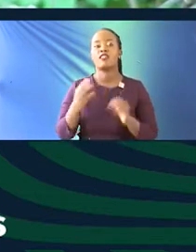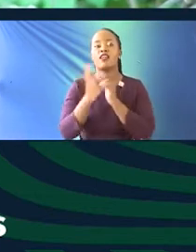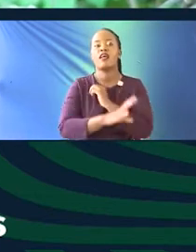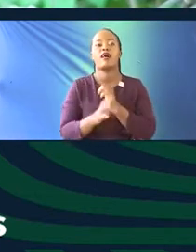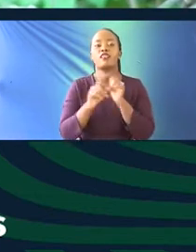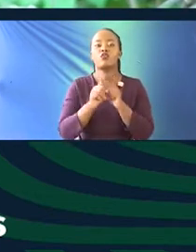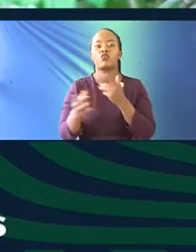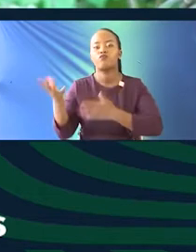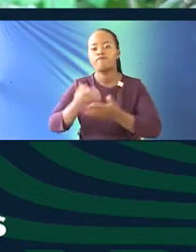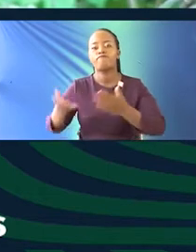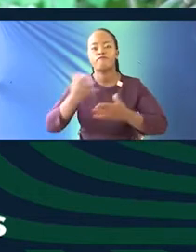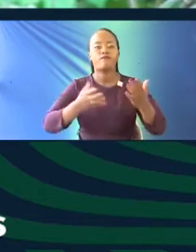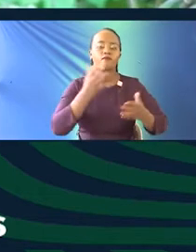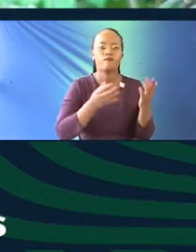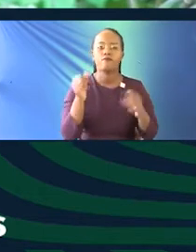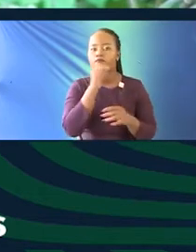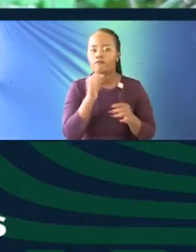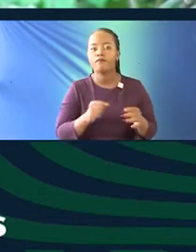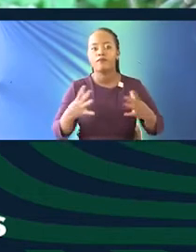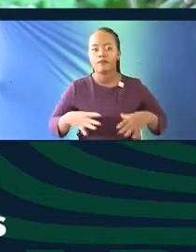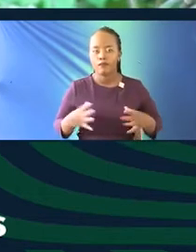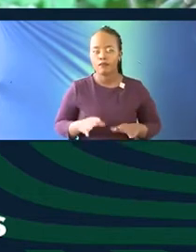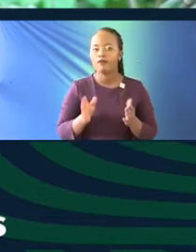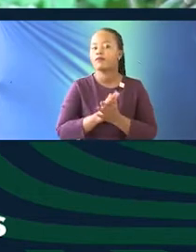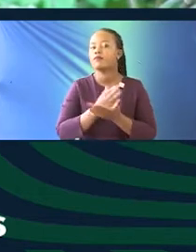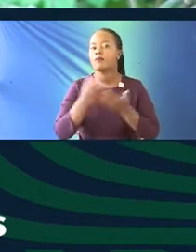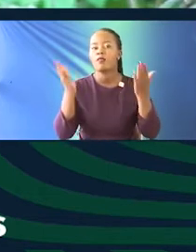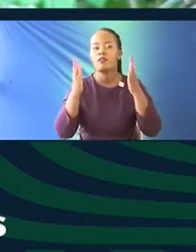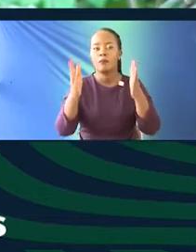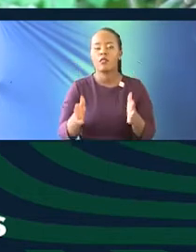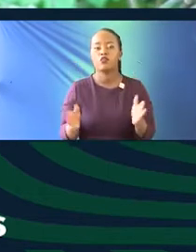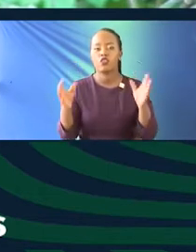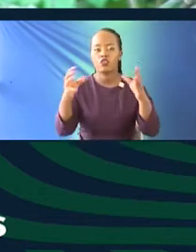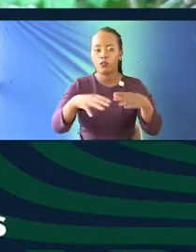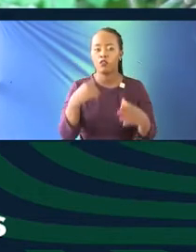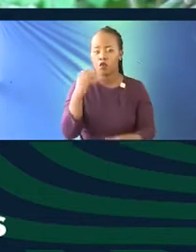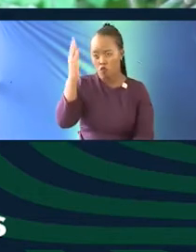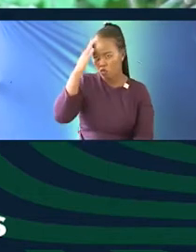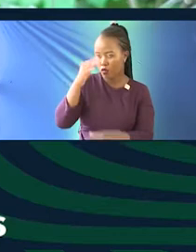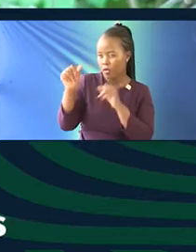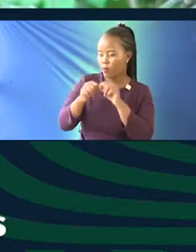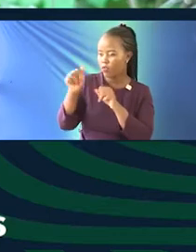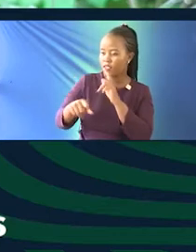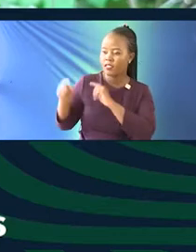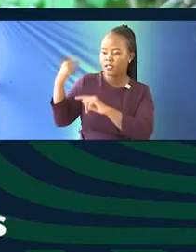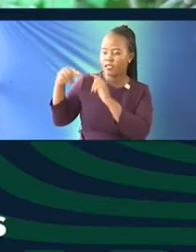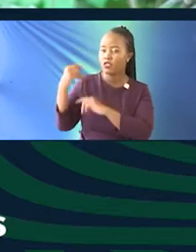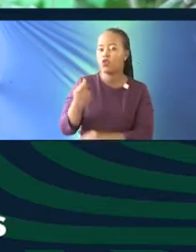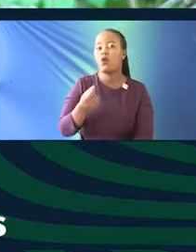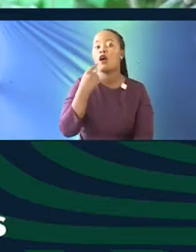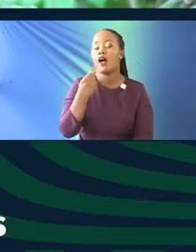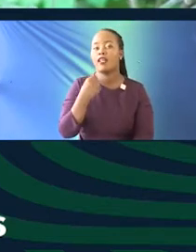grandfather, and the healers, and everybody else in the community who knew about these traditional herbs. So what we do is we go and sort of like